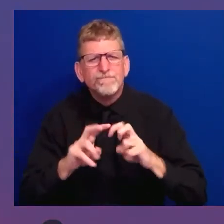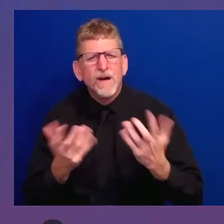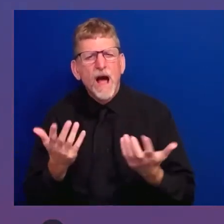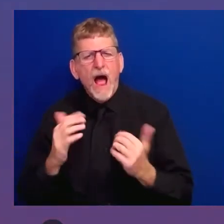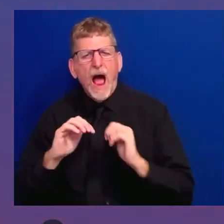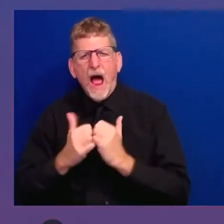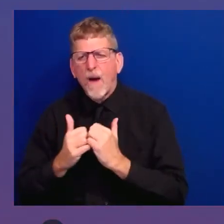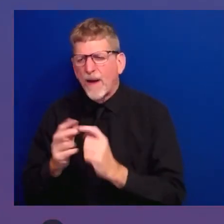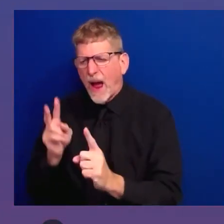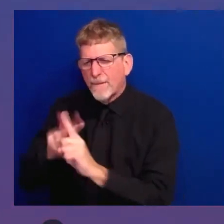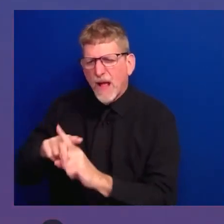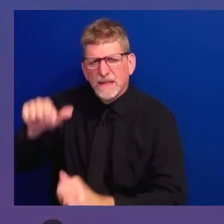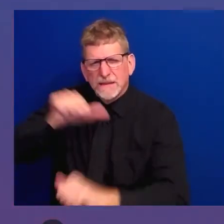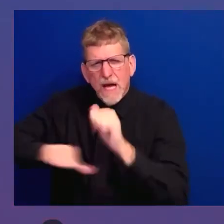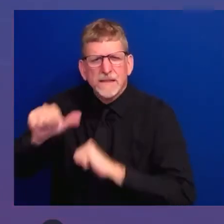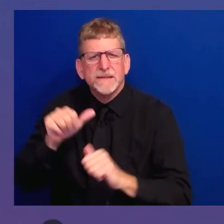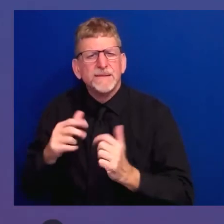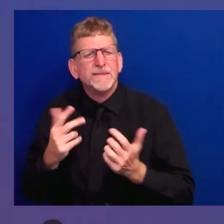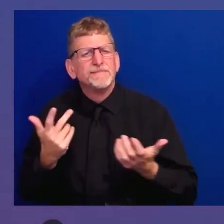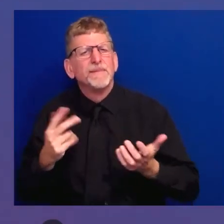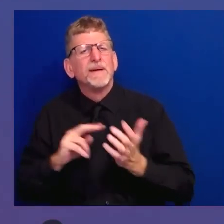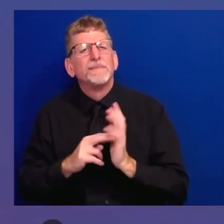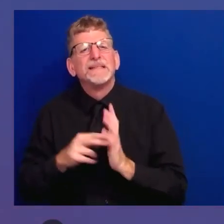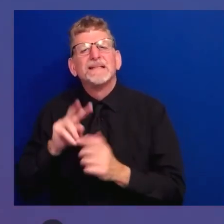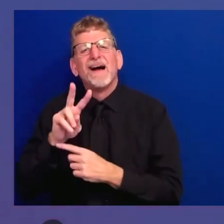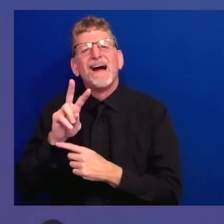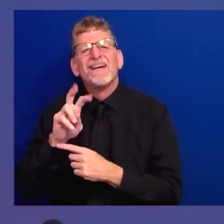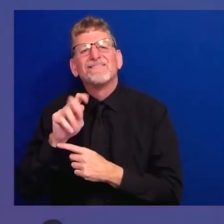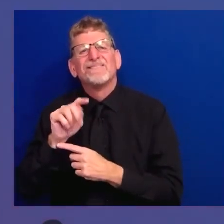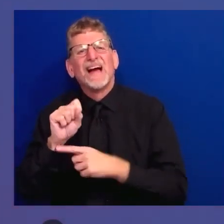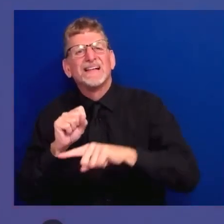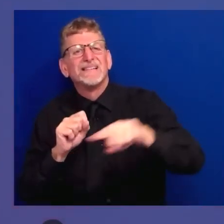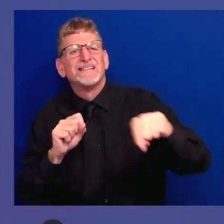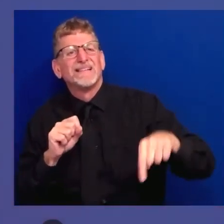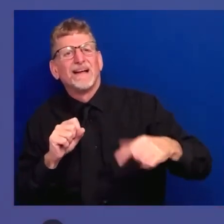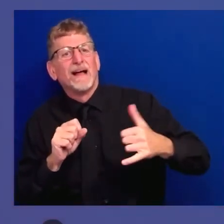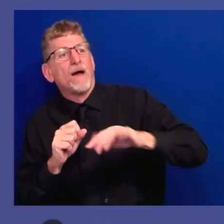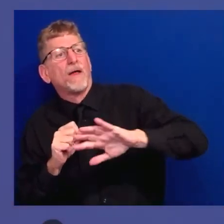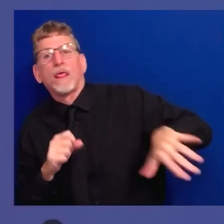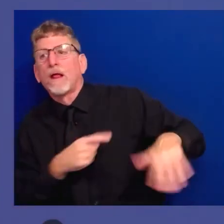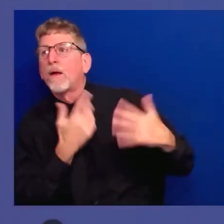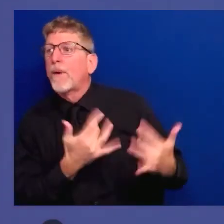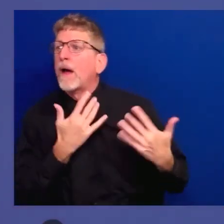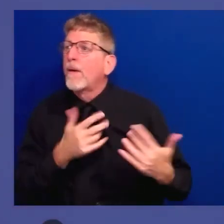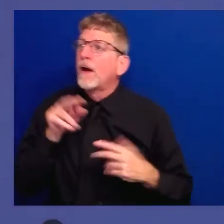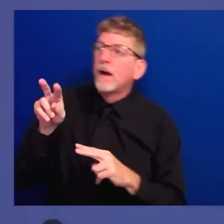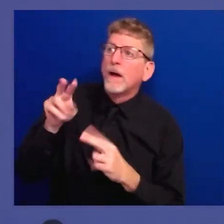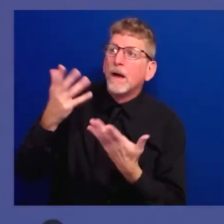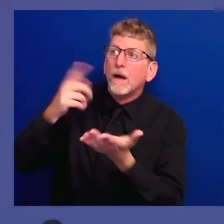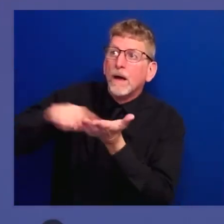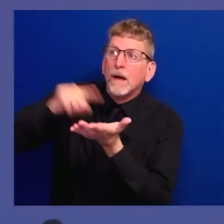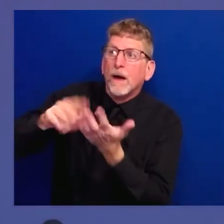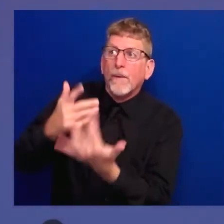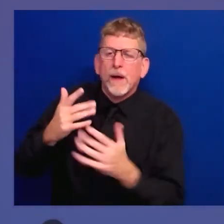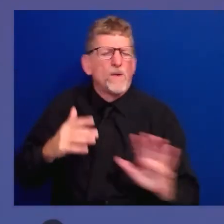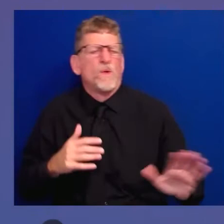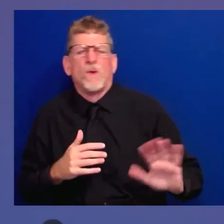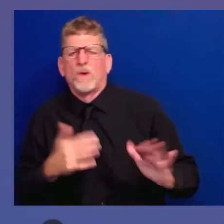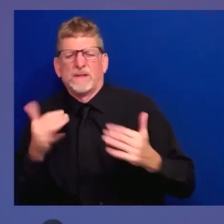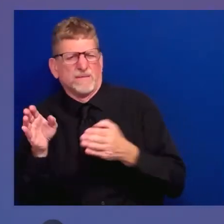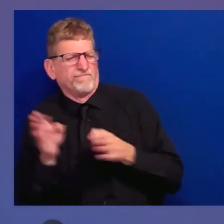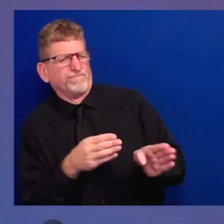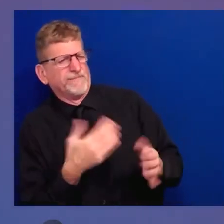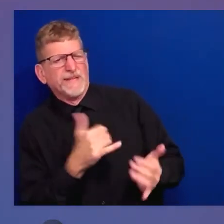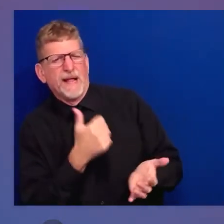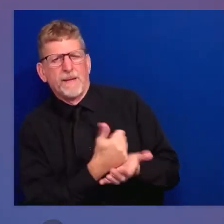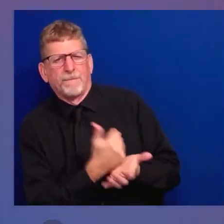limbo for decades if the science is evenly divided. When the evidence doesn't give a clear answer, one way